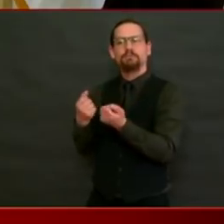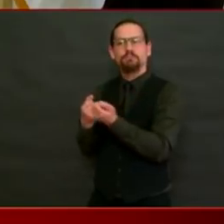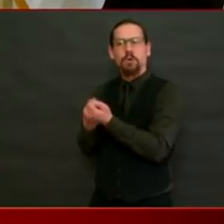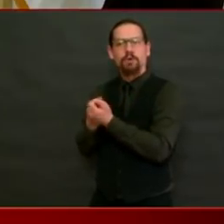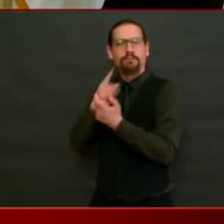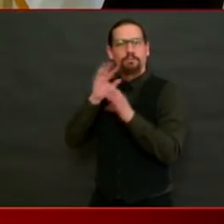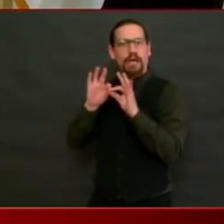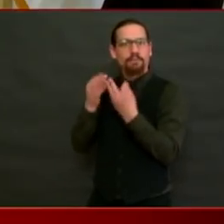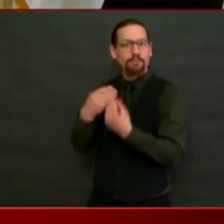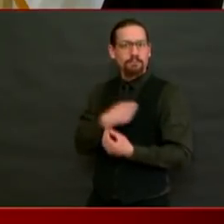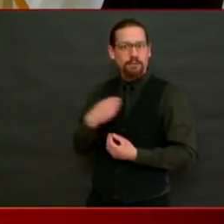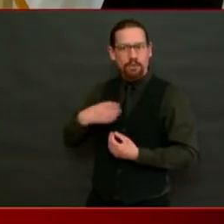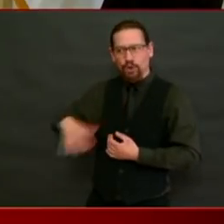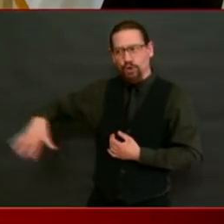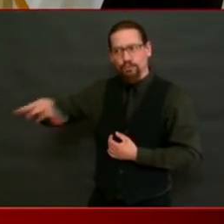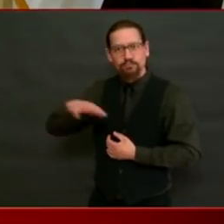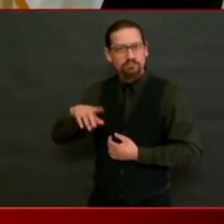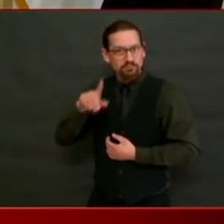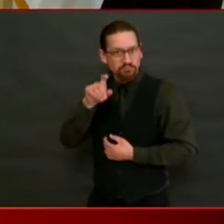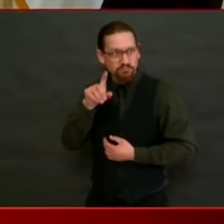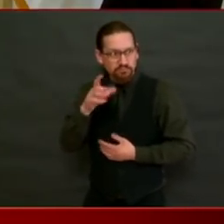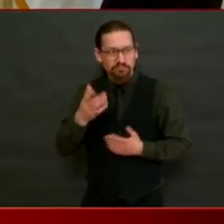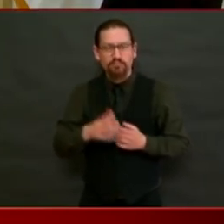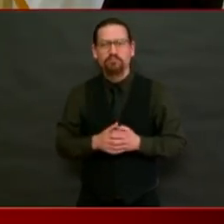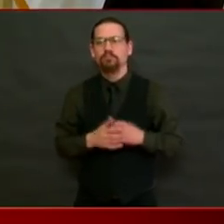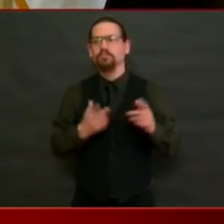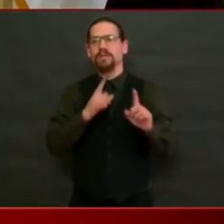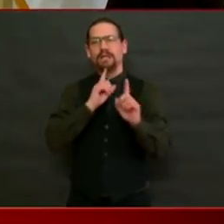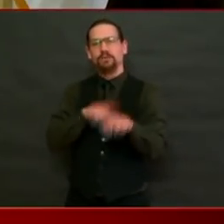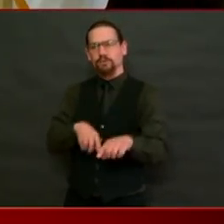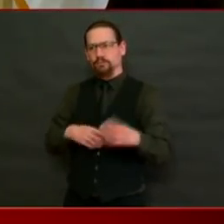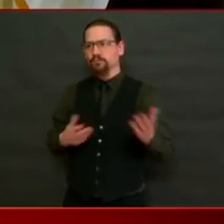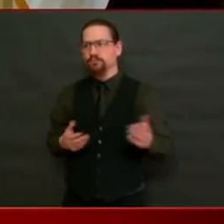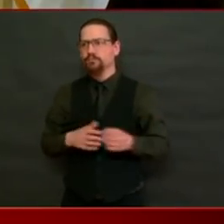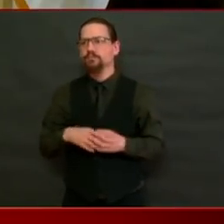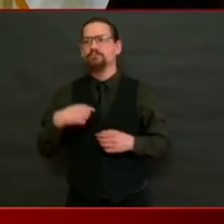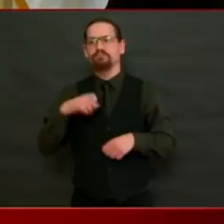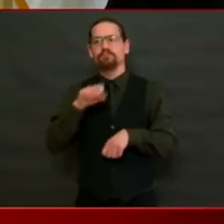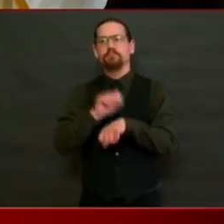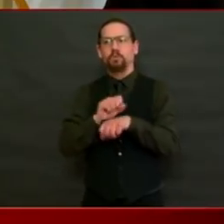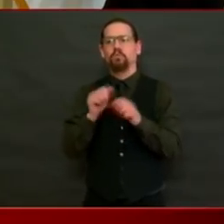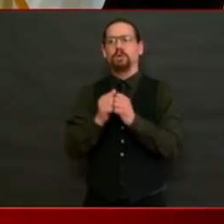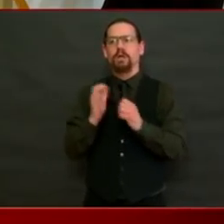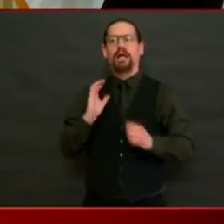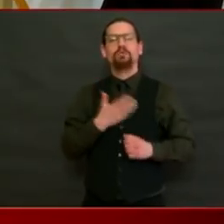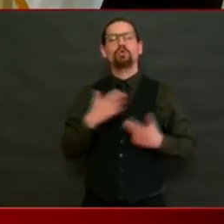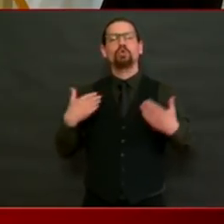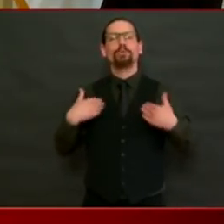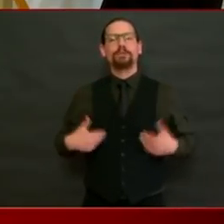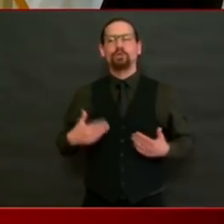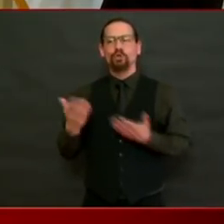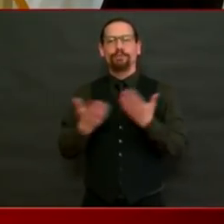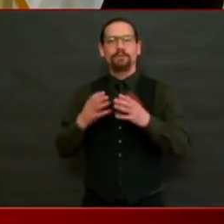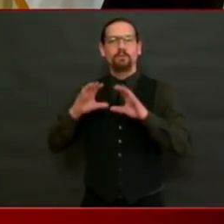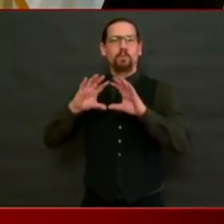services agencies to help make sure that the supports that families